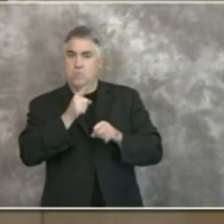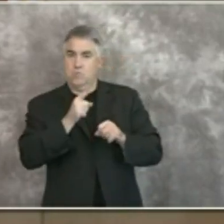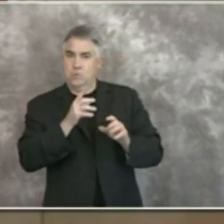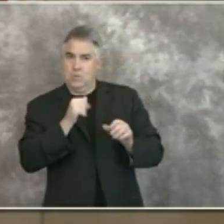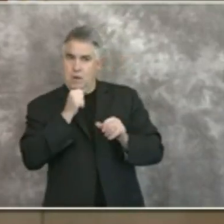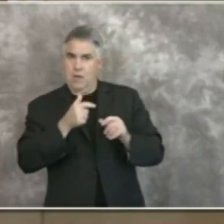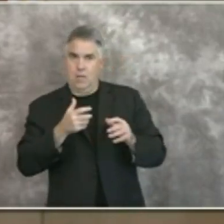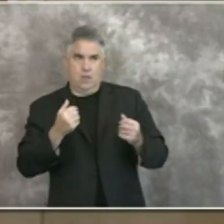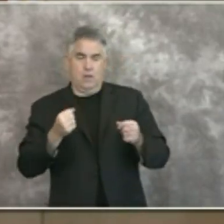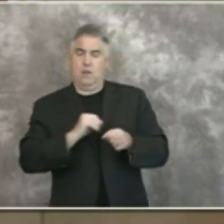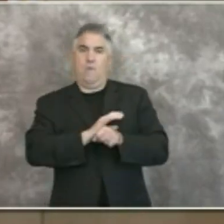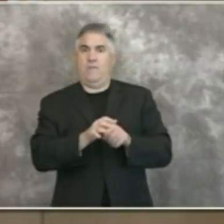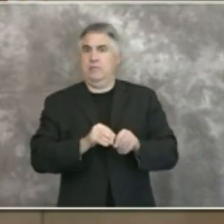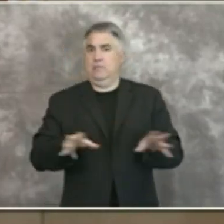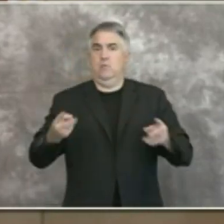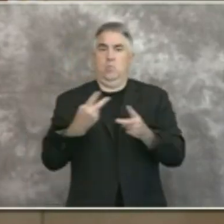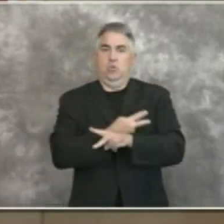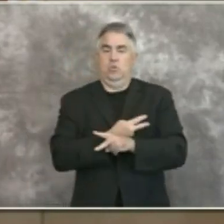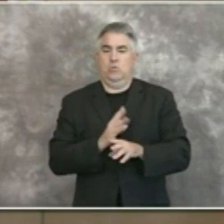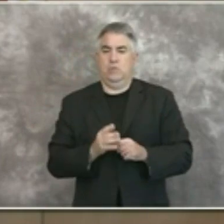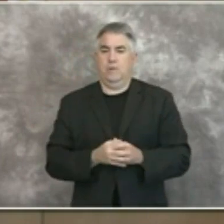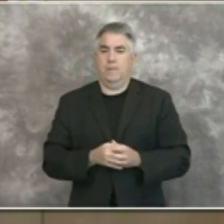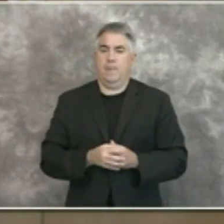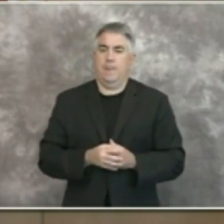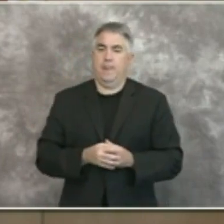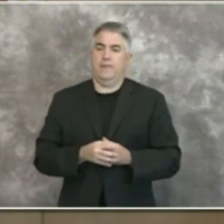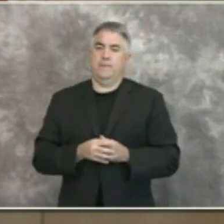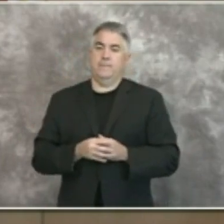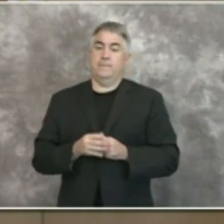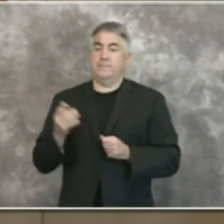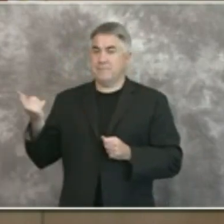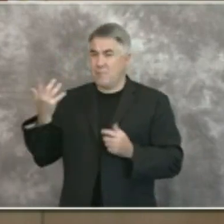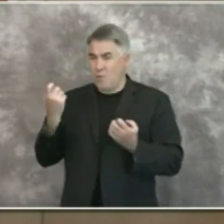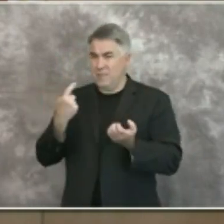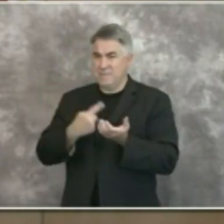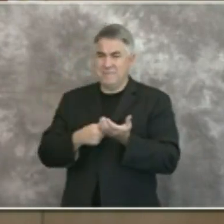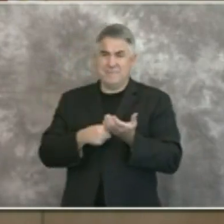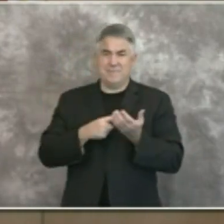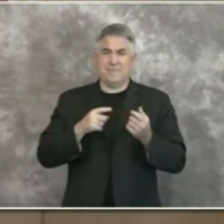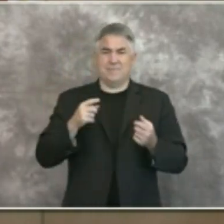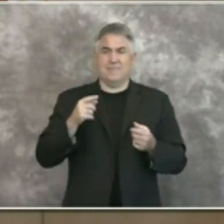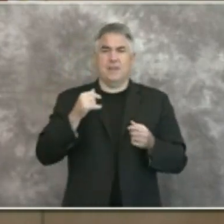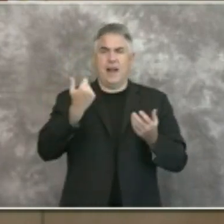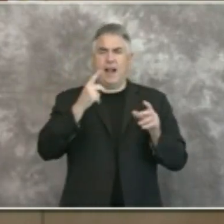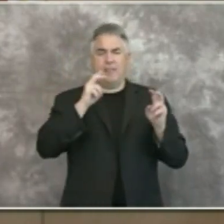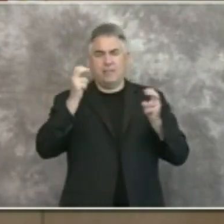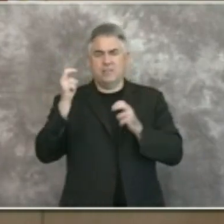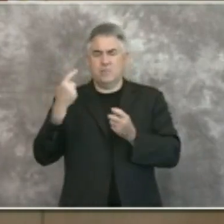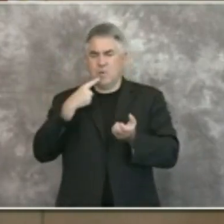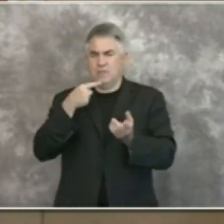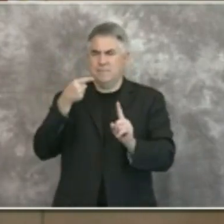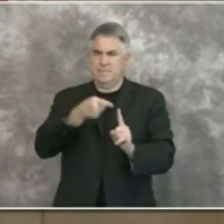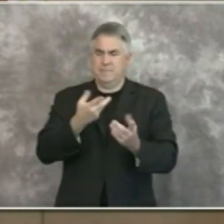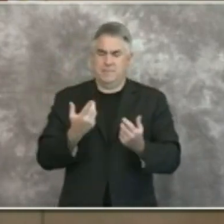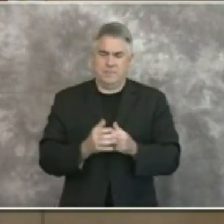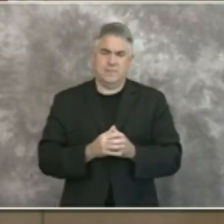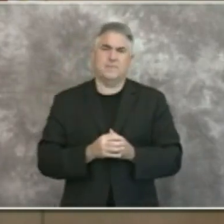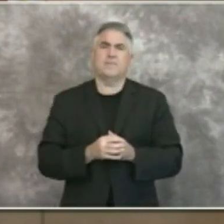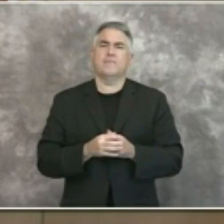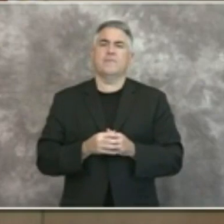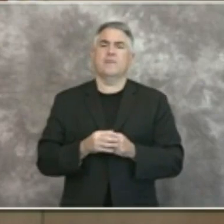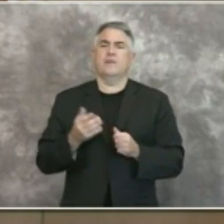Let me touch on another item that we took action on yesterday and that was to expand our